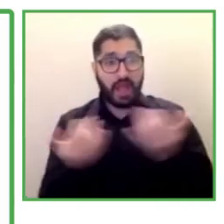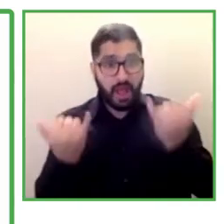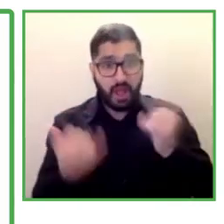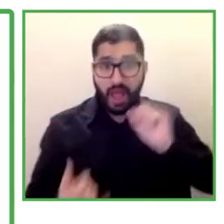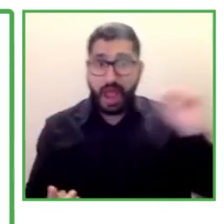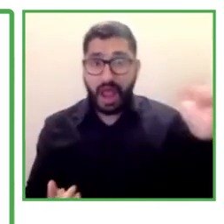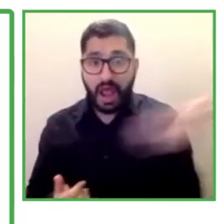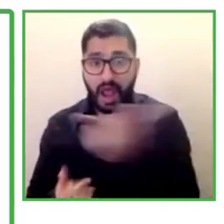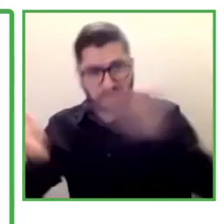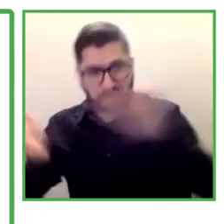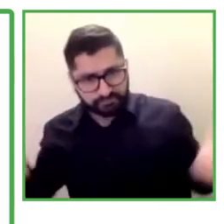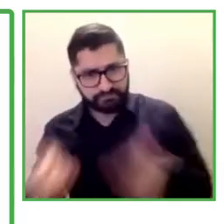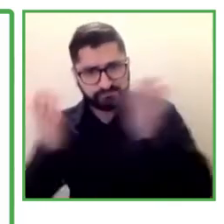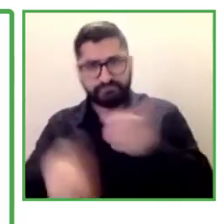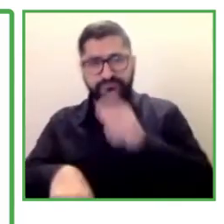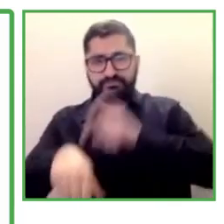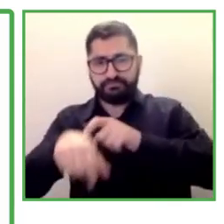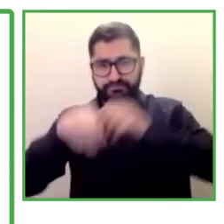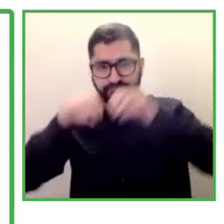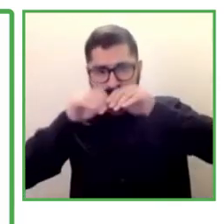gender and diversity.